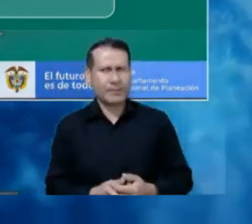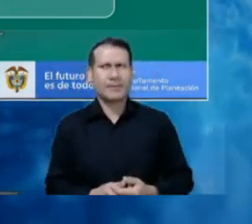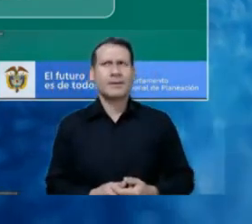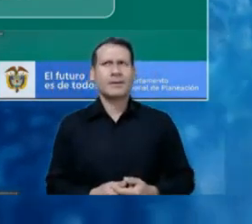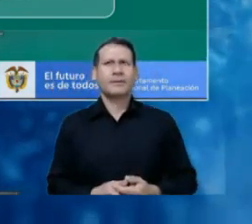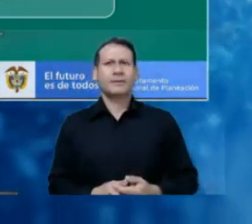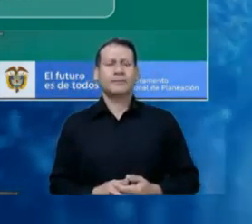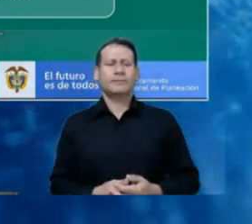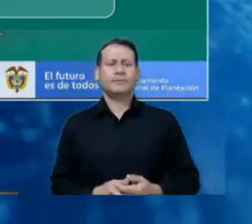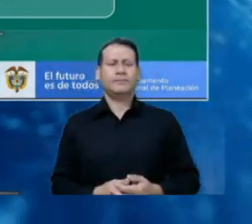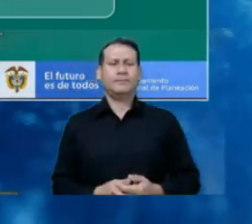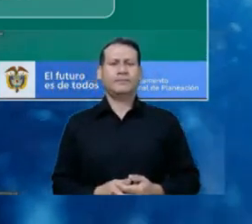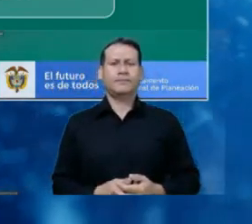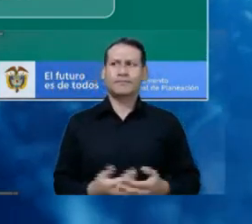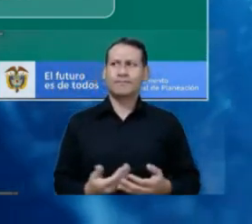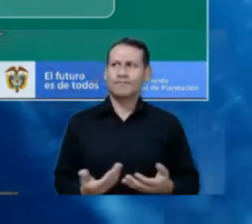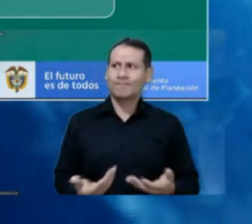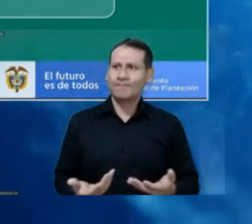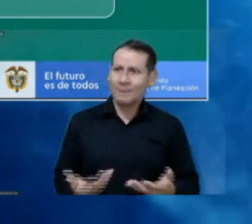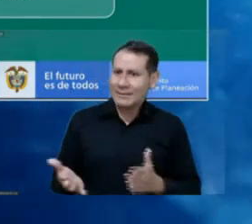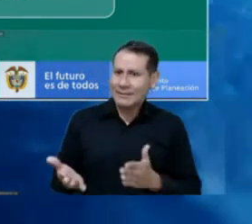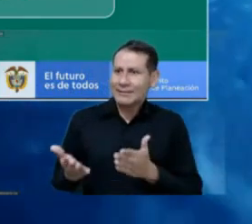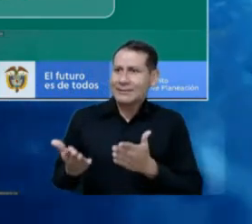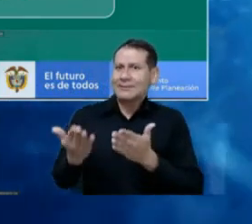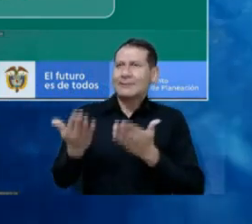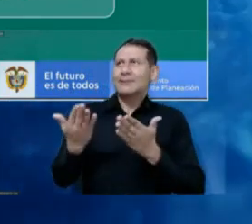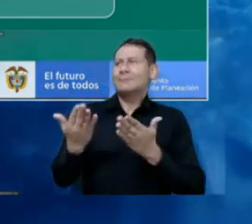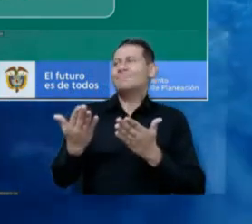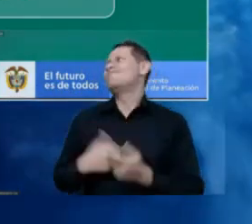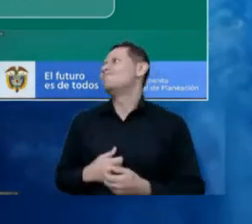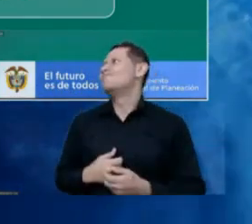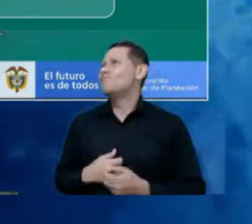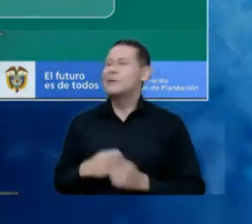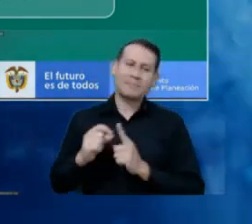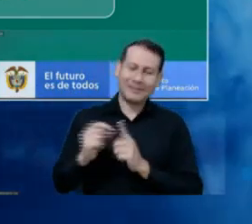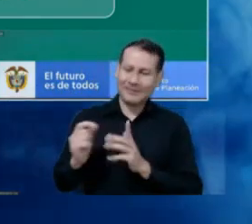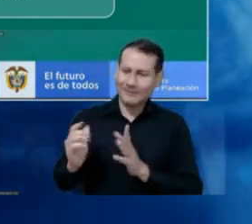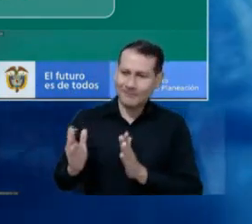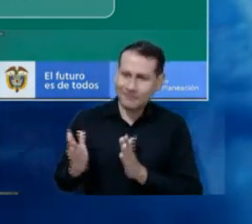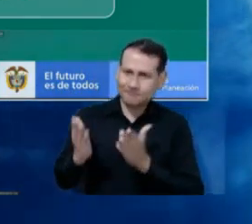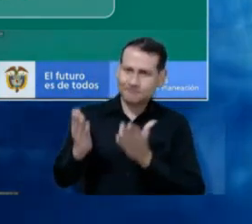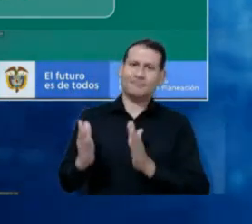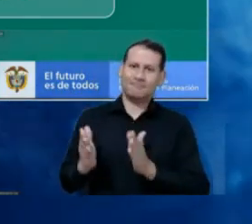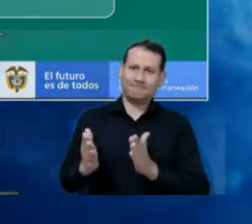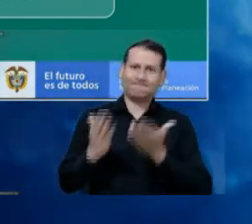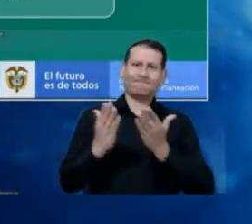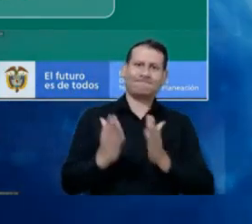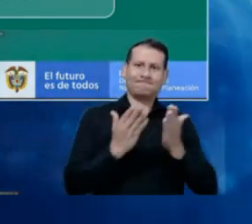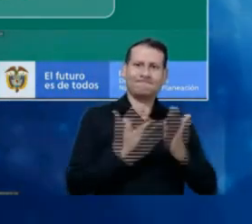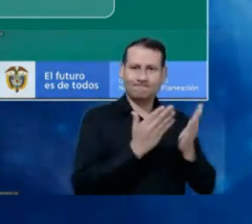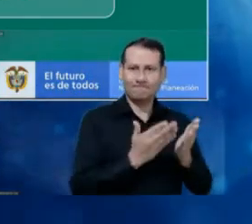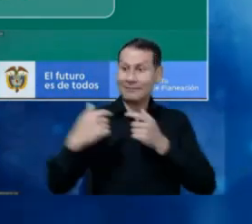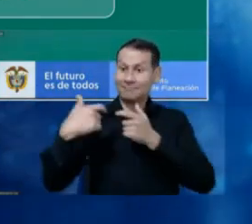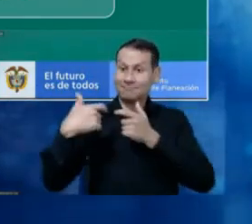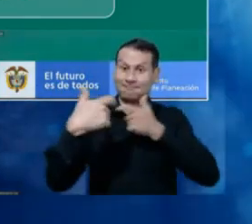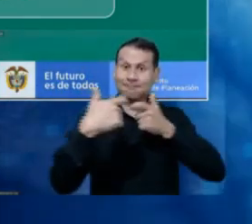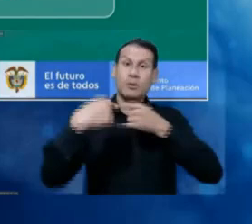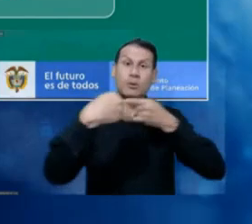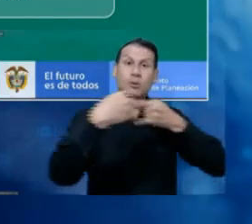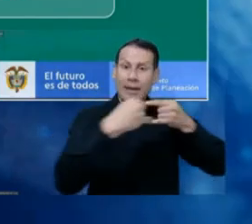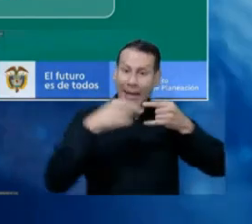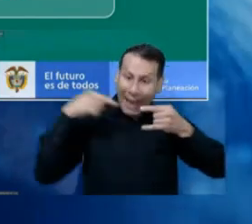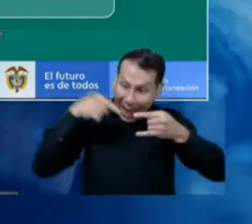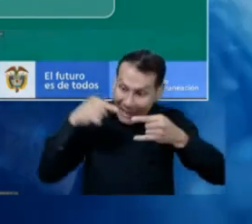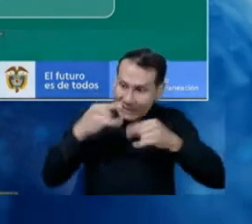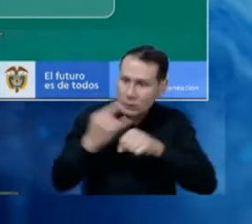modernize, you can call it that way, the management and fishing use spectrum?